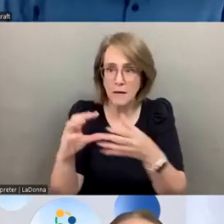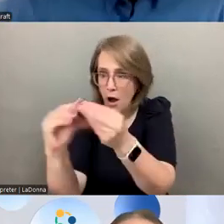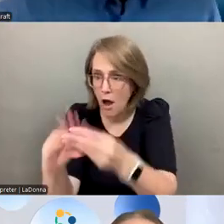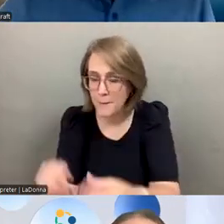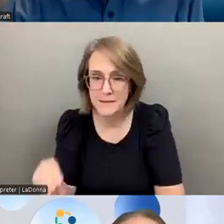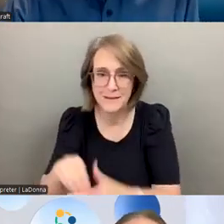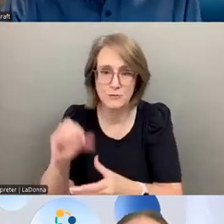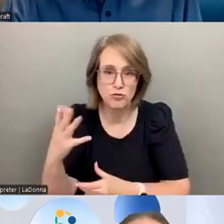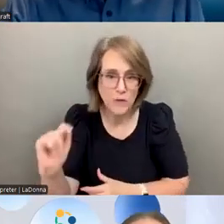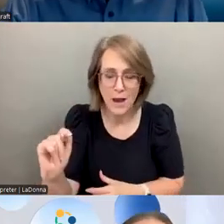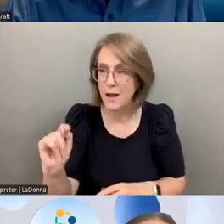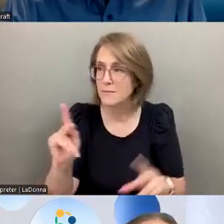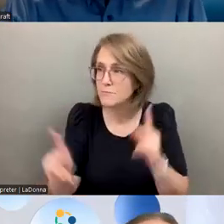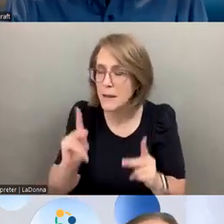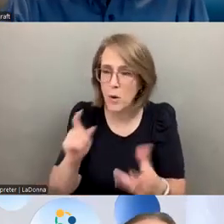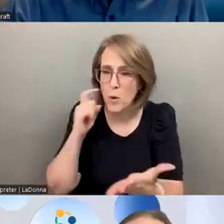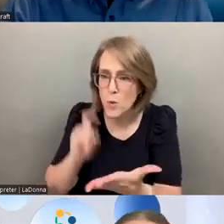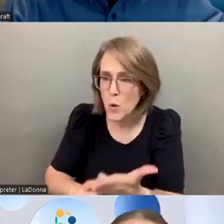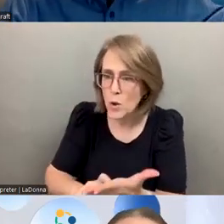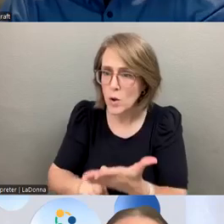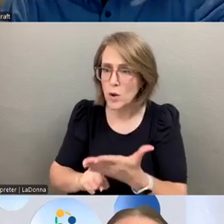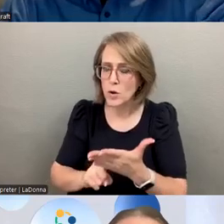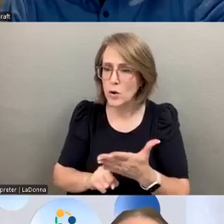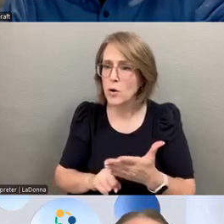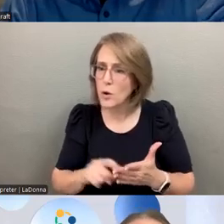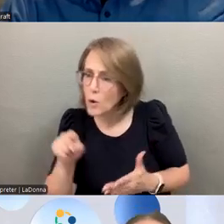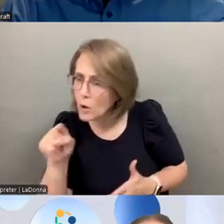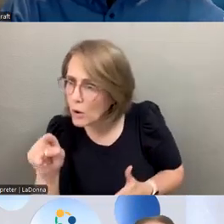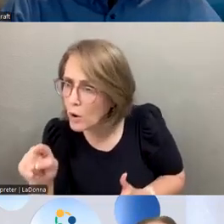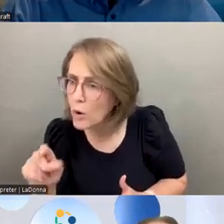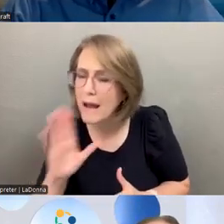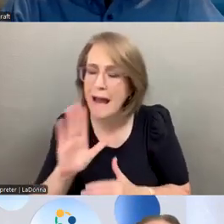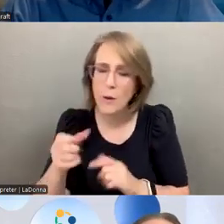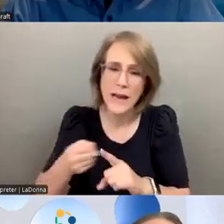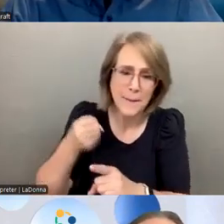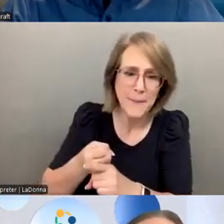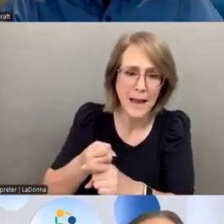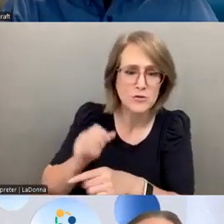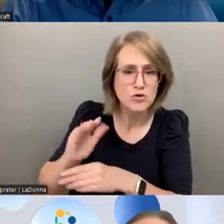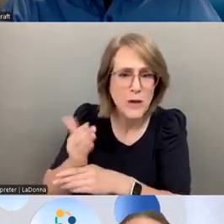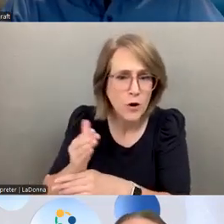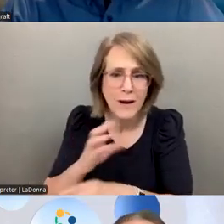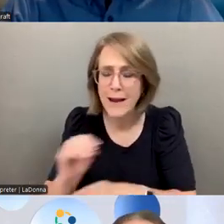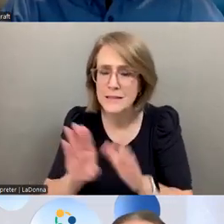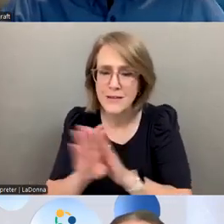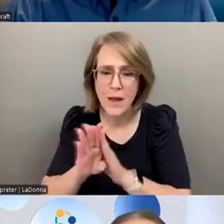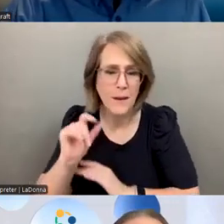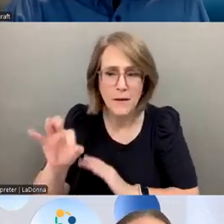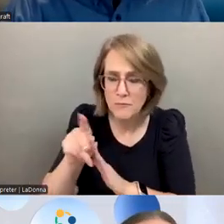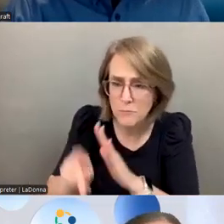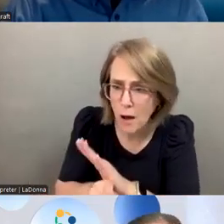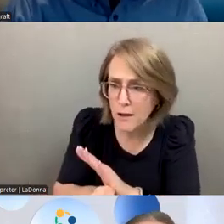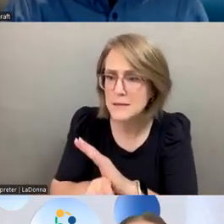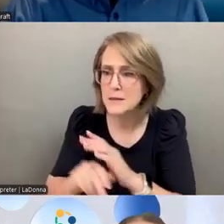chat. Some people noting raves about how this affects the sharing and development of policies